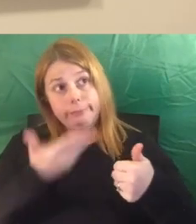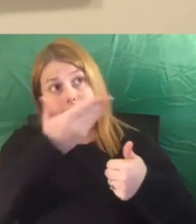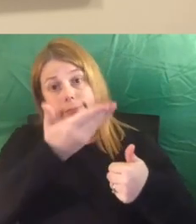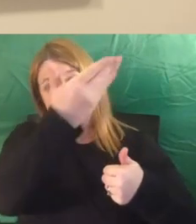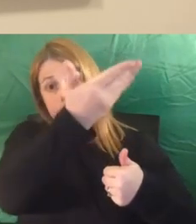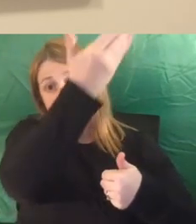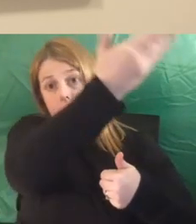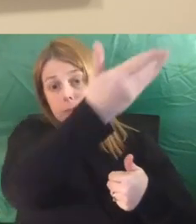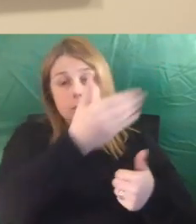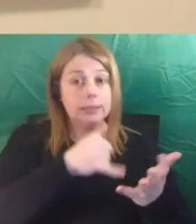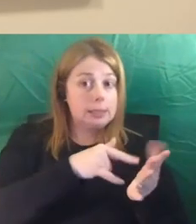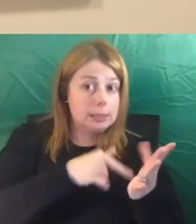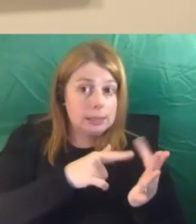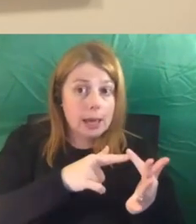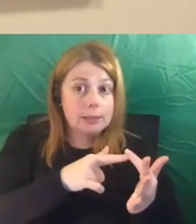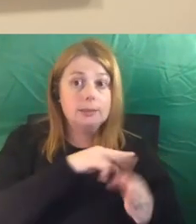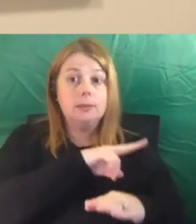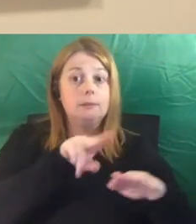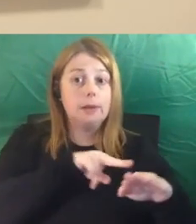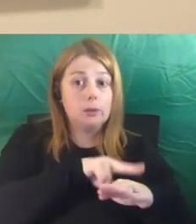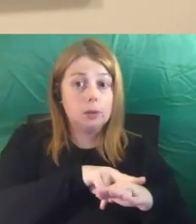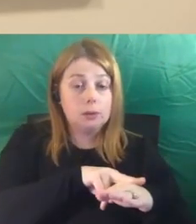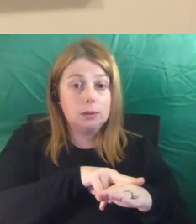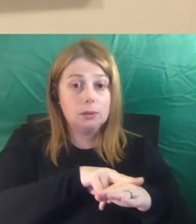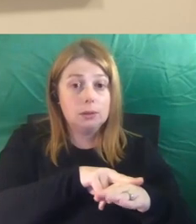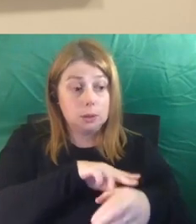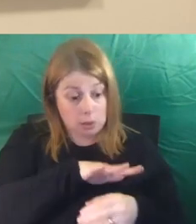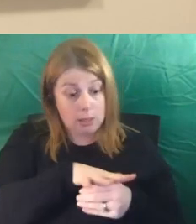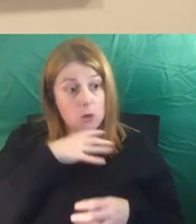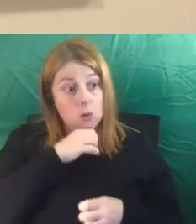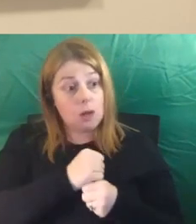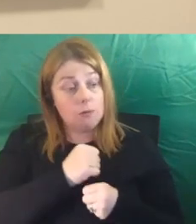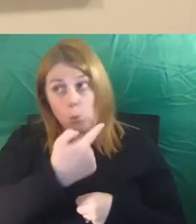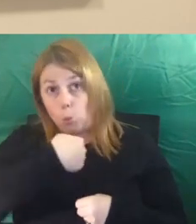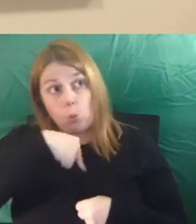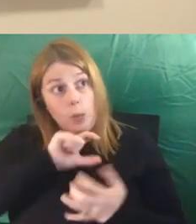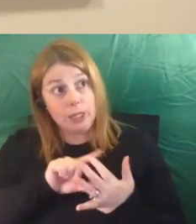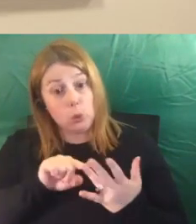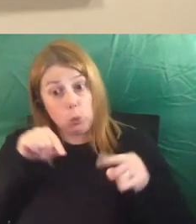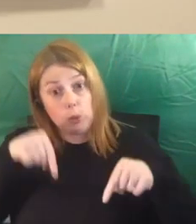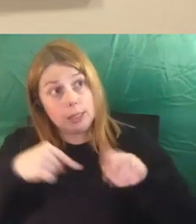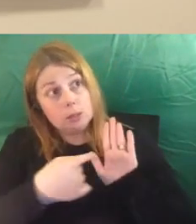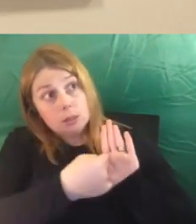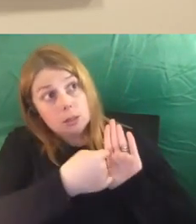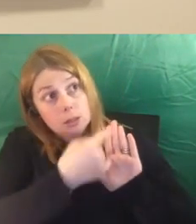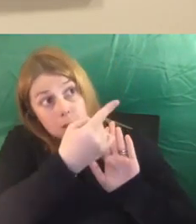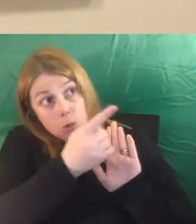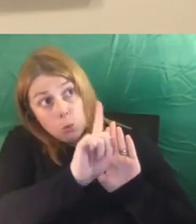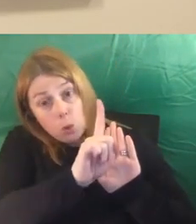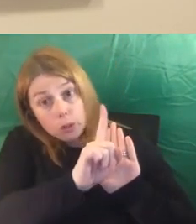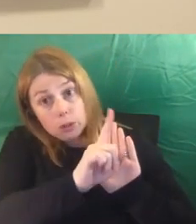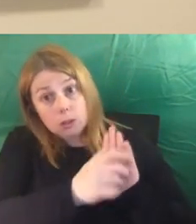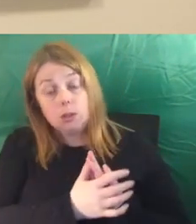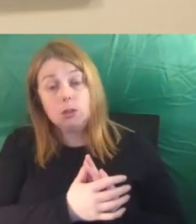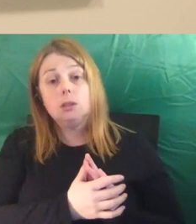federal government, that the local government sector is doing something about this issue. So you are showing leadership. And I guess